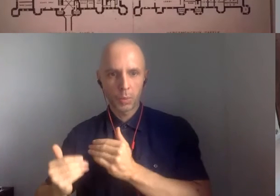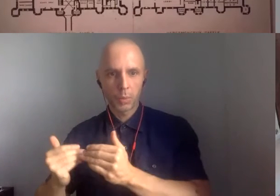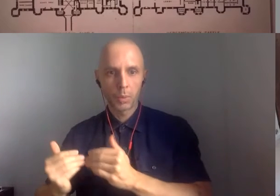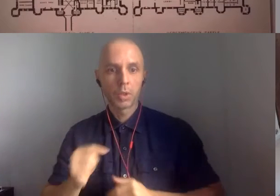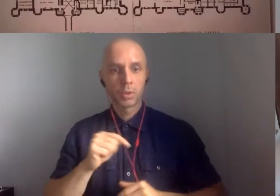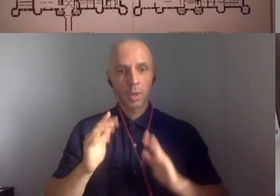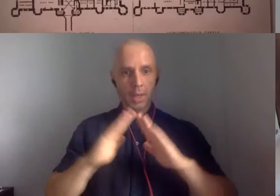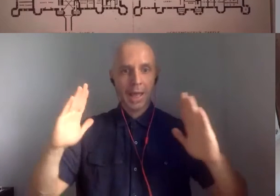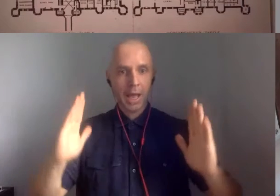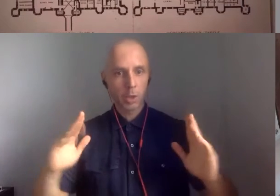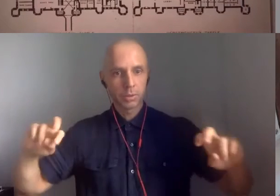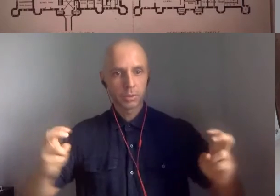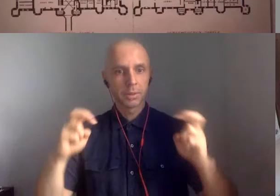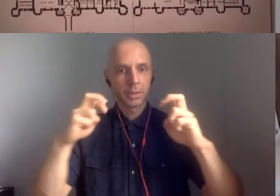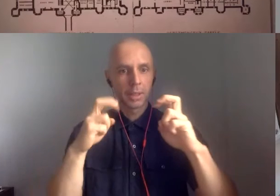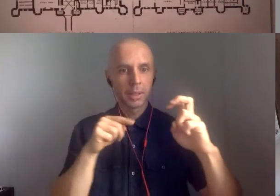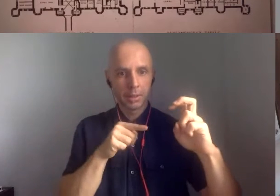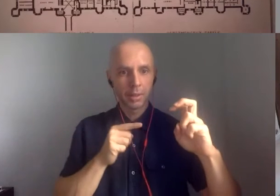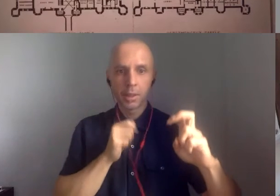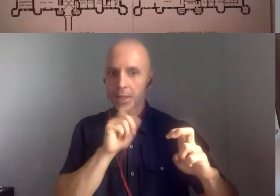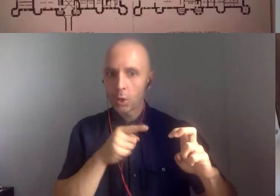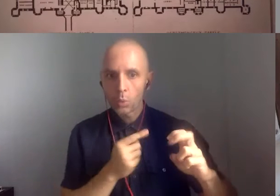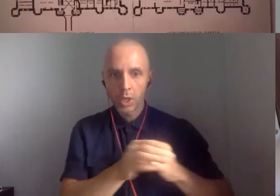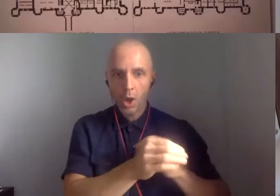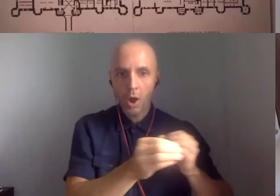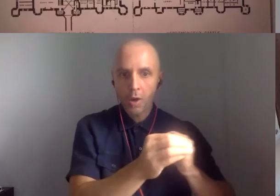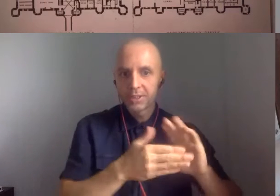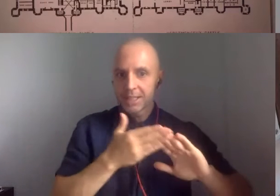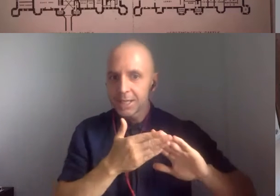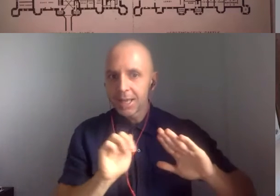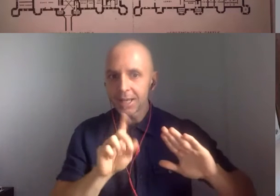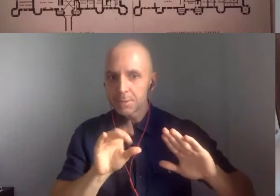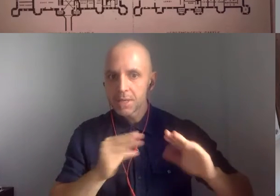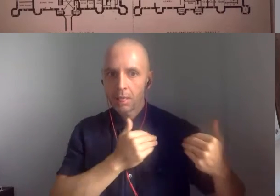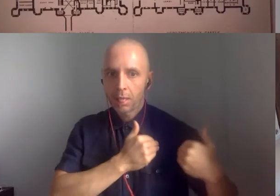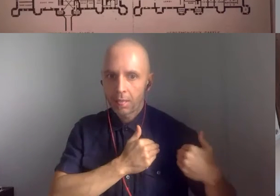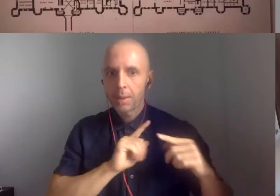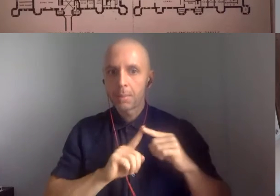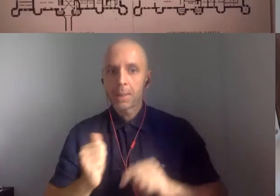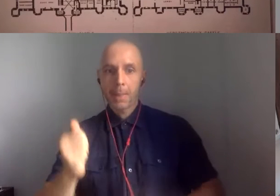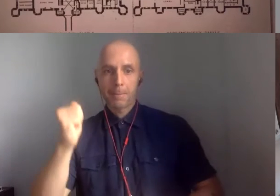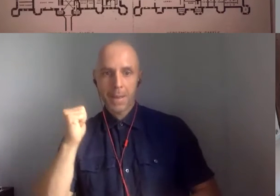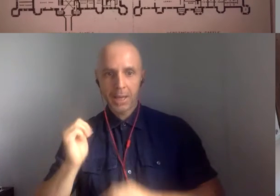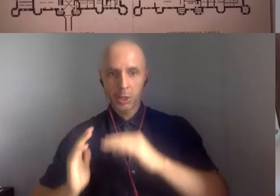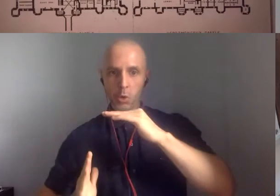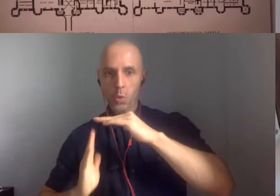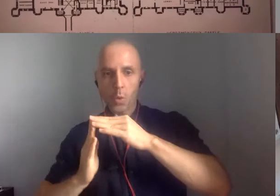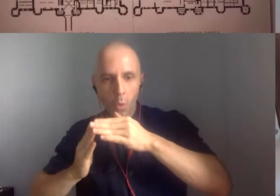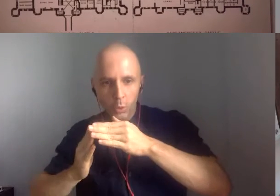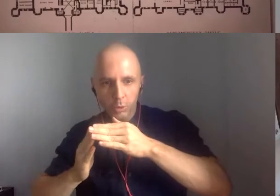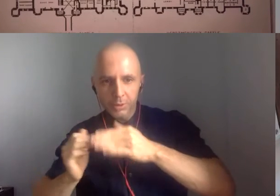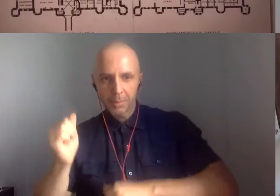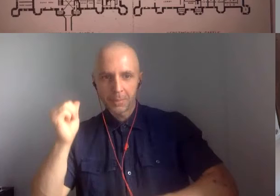comfortable family home. And that all exists in the back corner where you have things like the